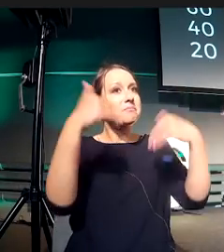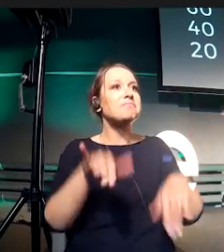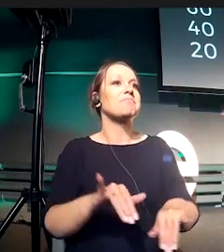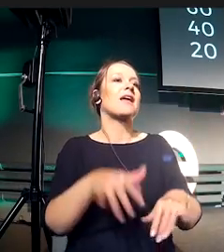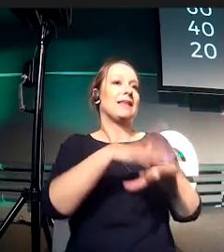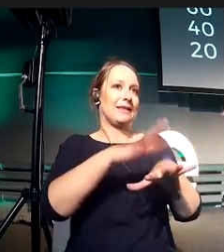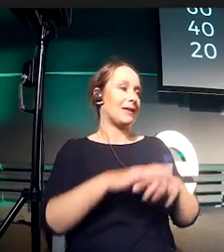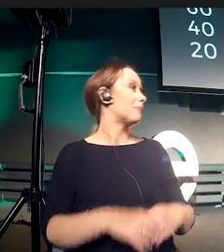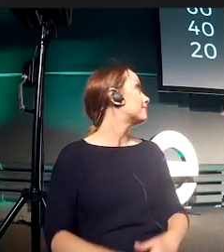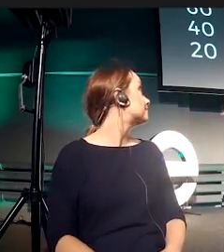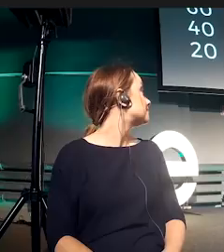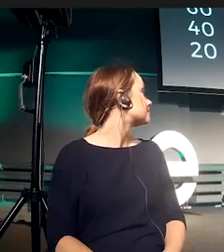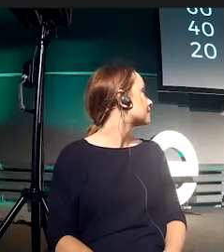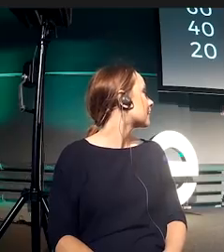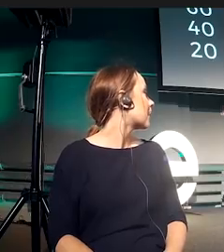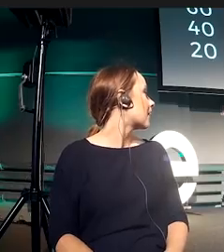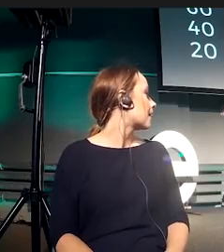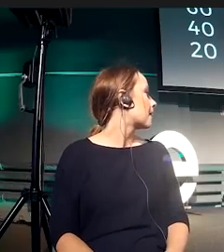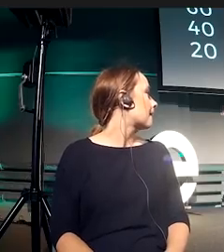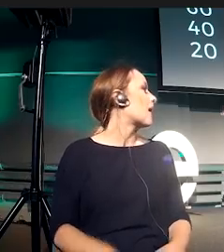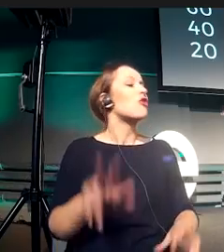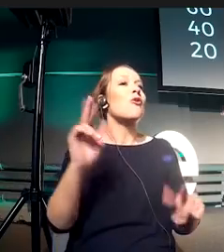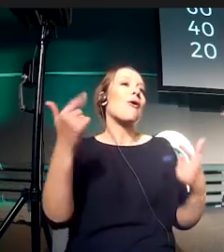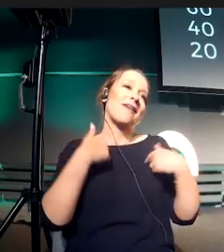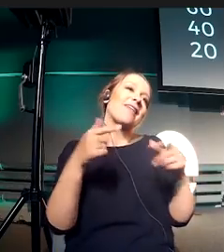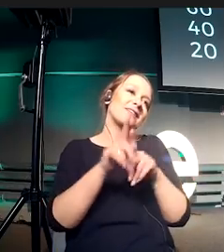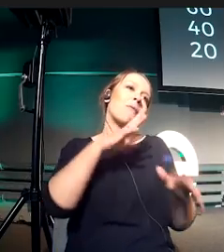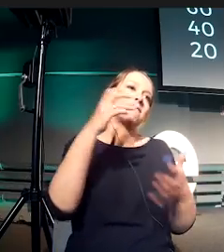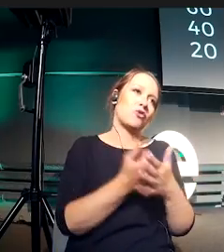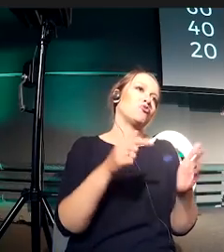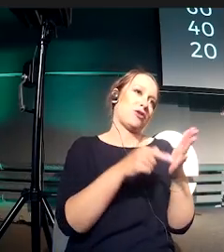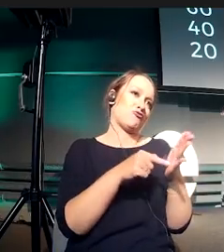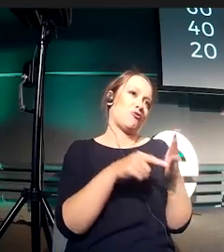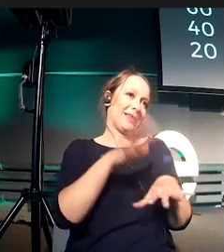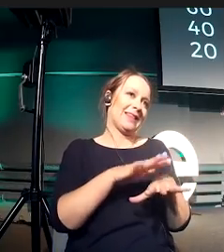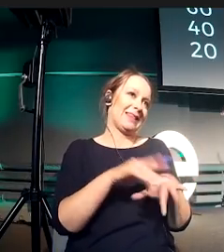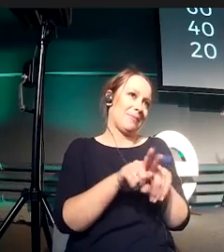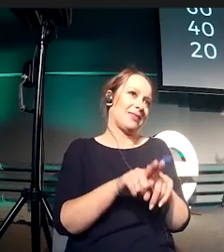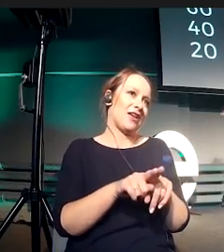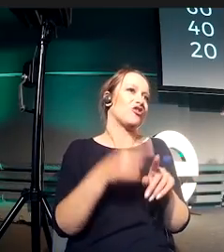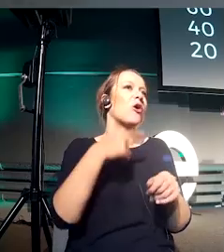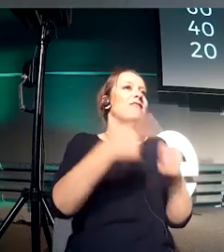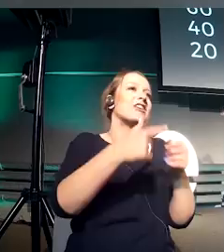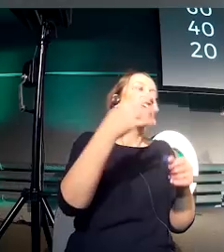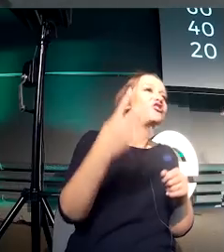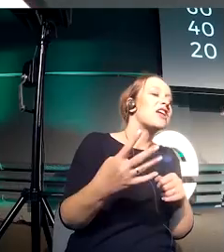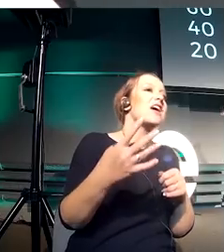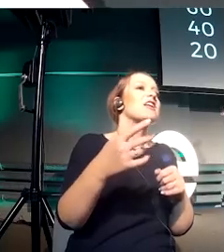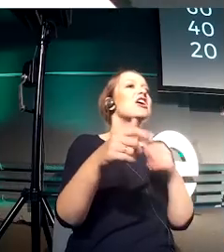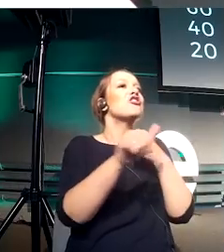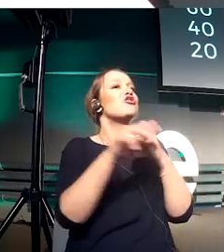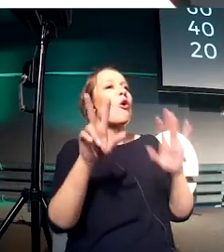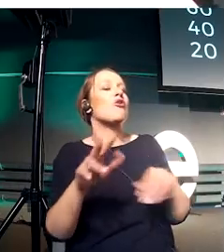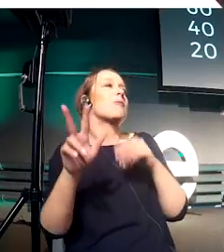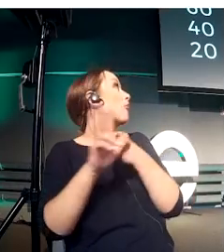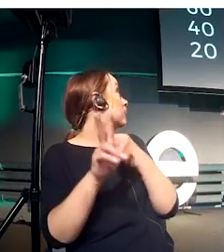and I used to do a lot, just jumping 20, 40, 60, 80. This is another system. This is also a system. It's going to be a little bit